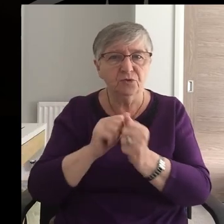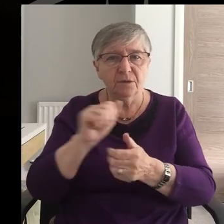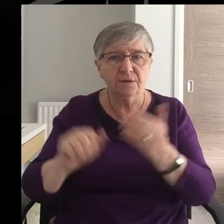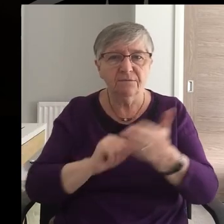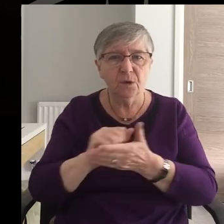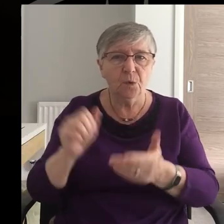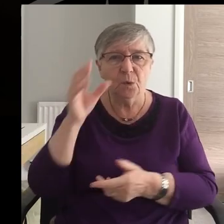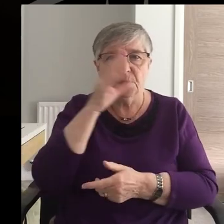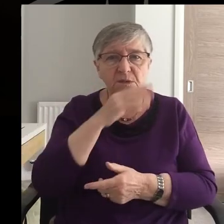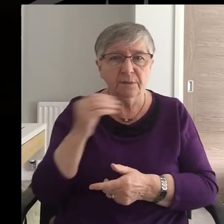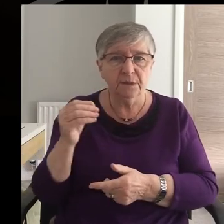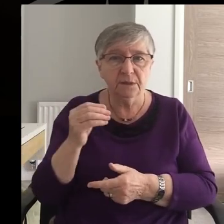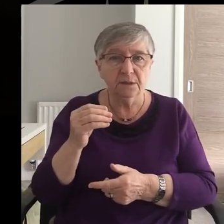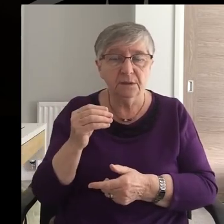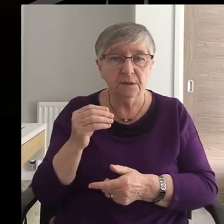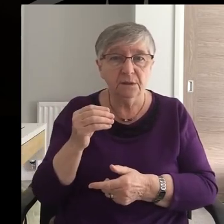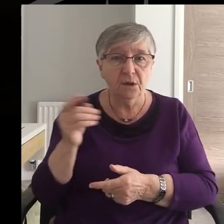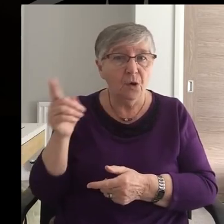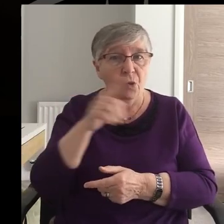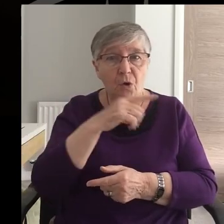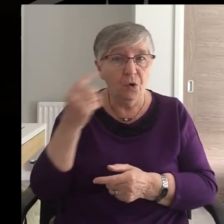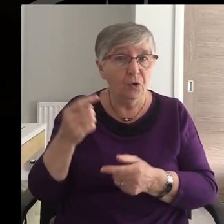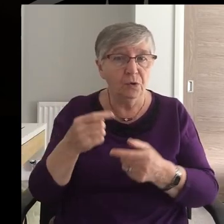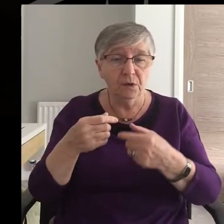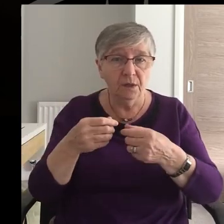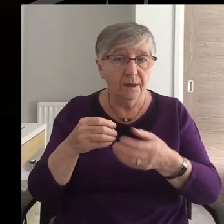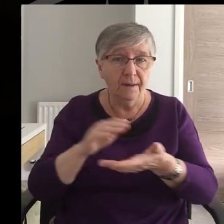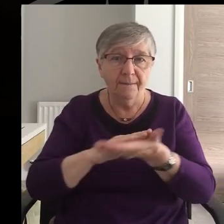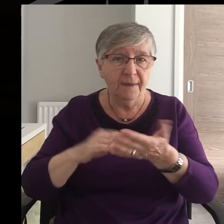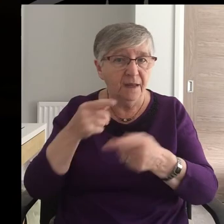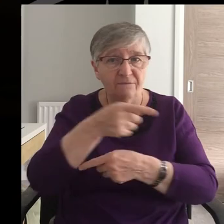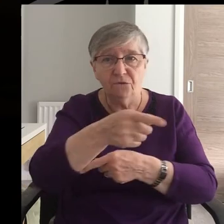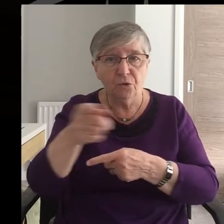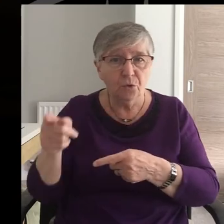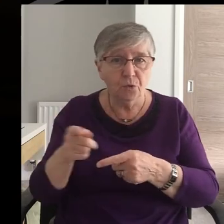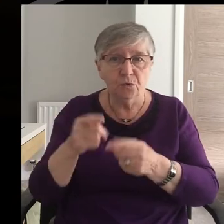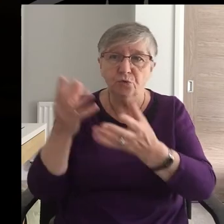All meant for those who receive him in faith